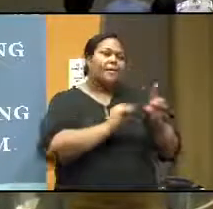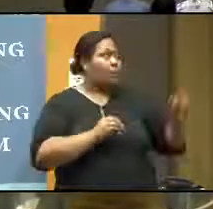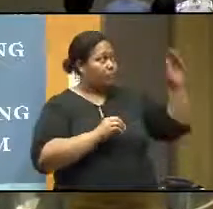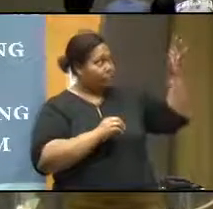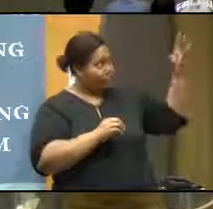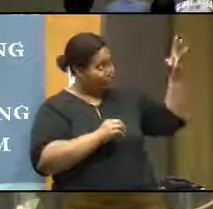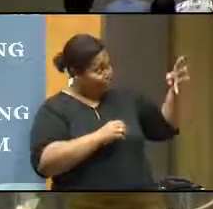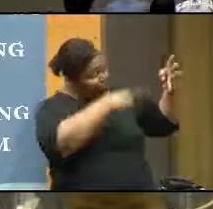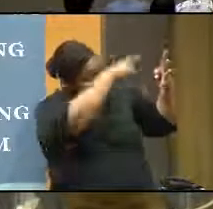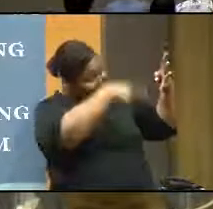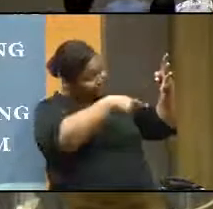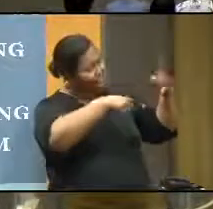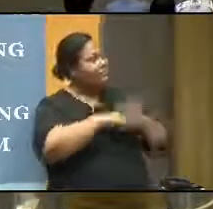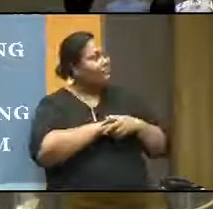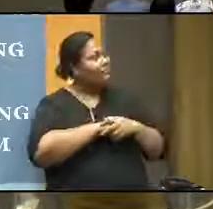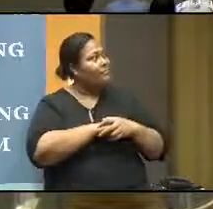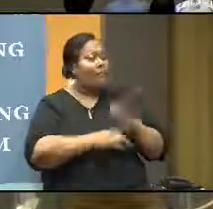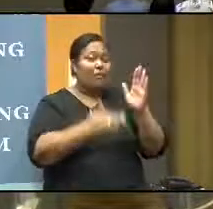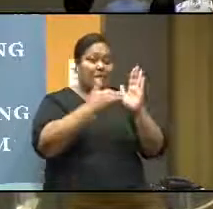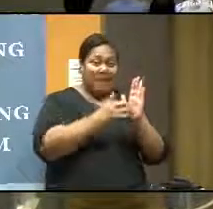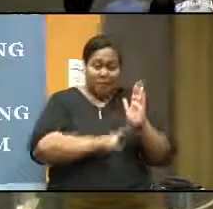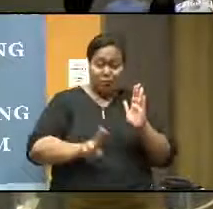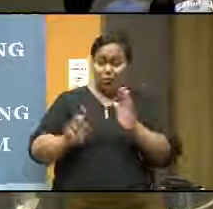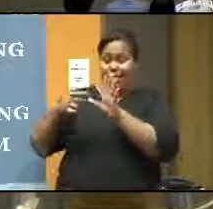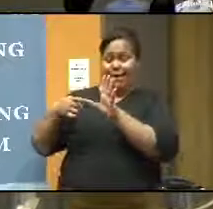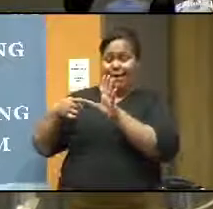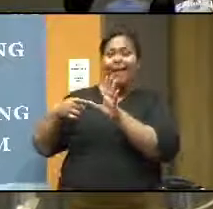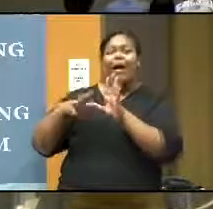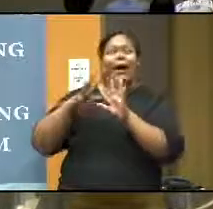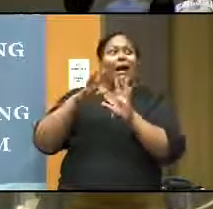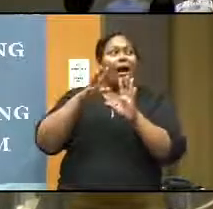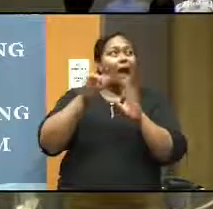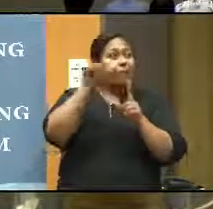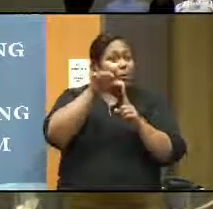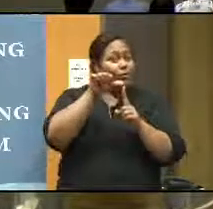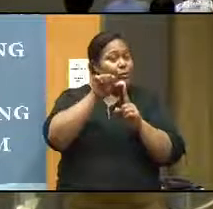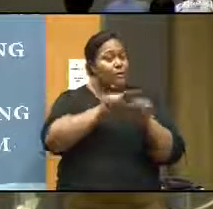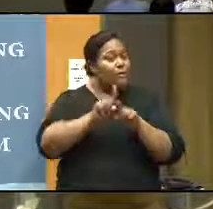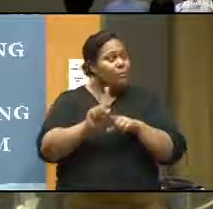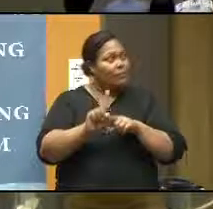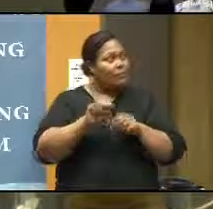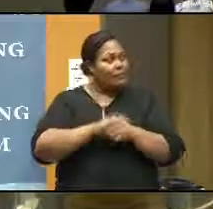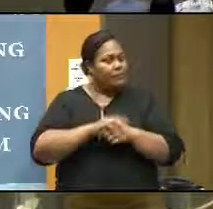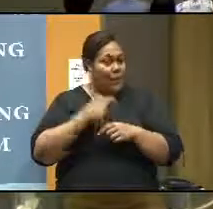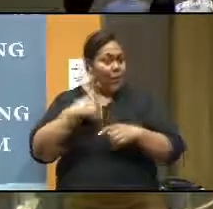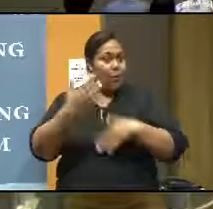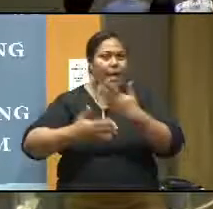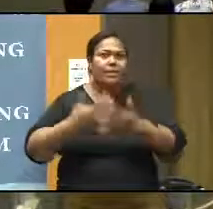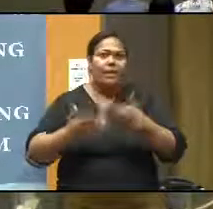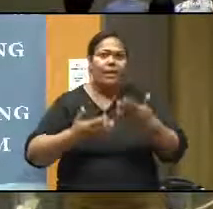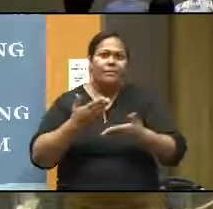them, like, for example, for Z to A approach, is something where I explain the application first.